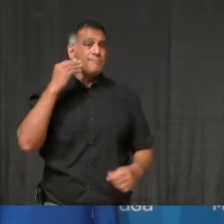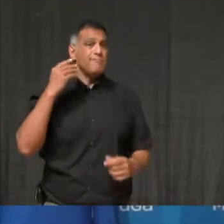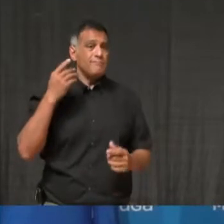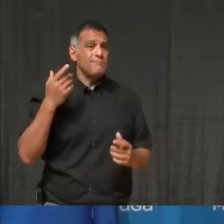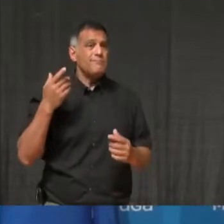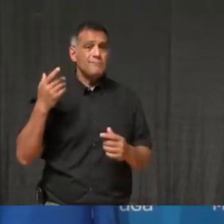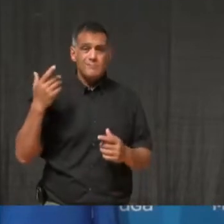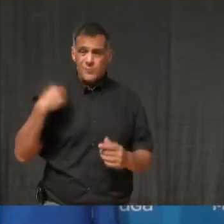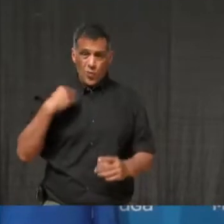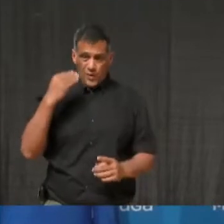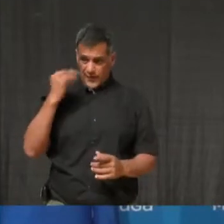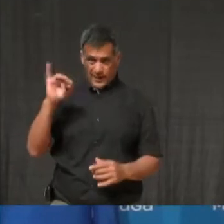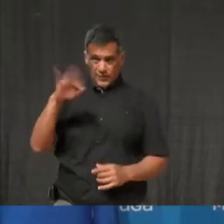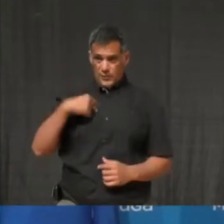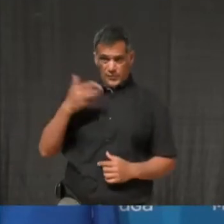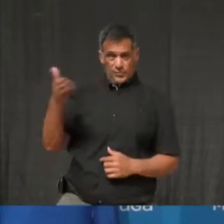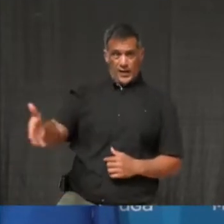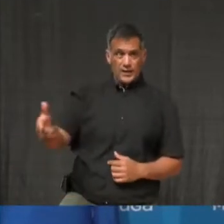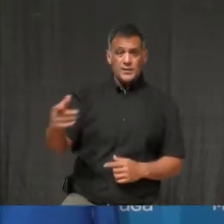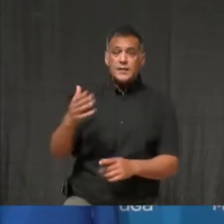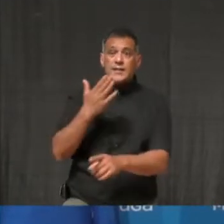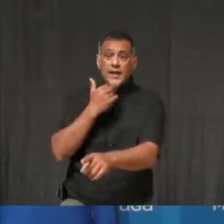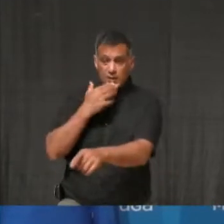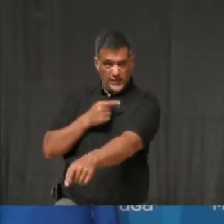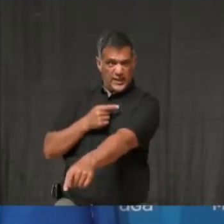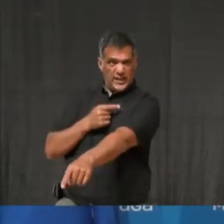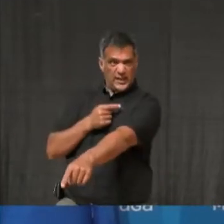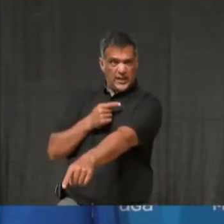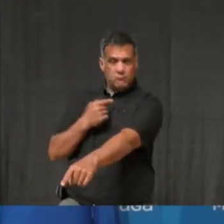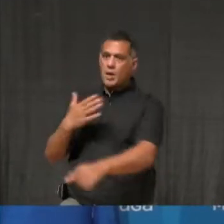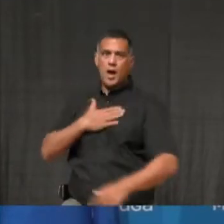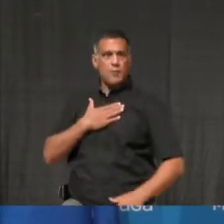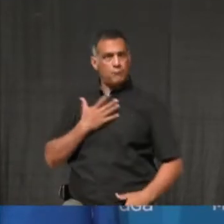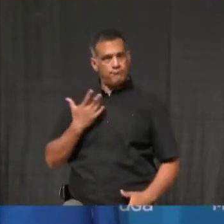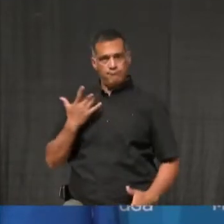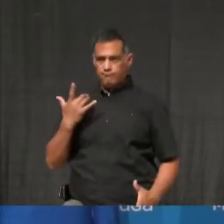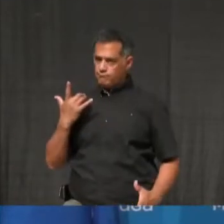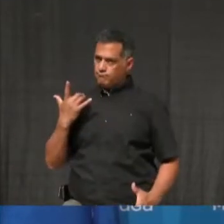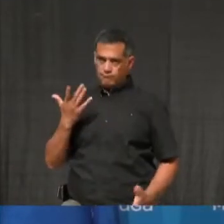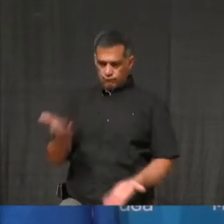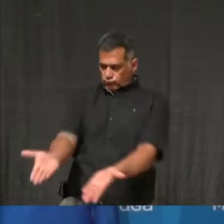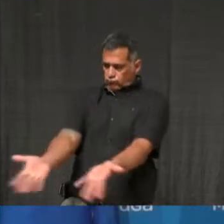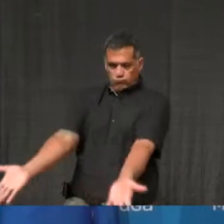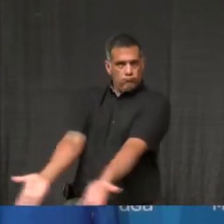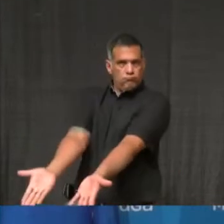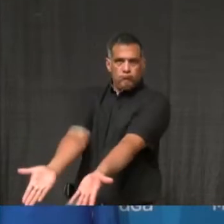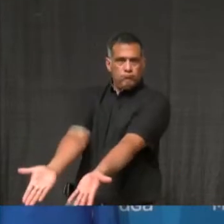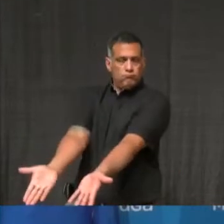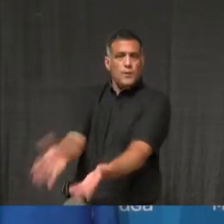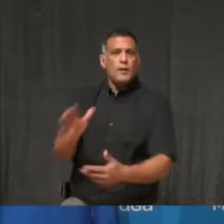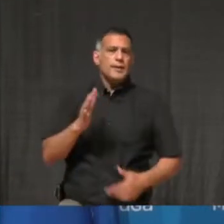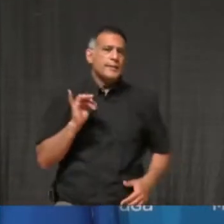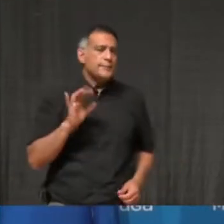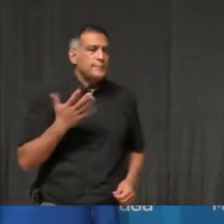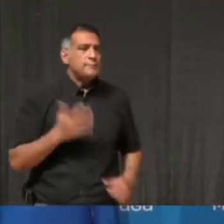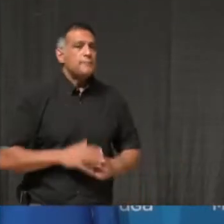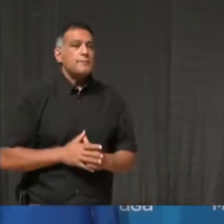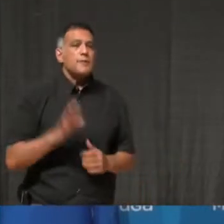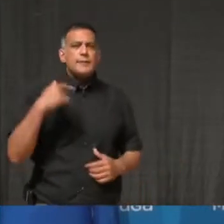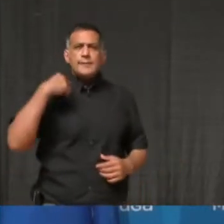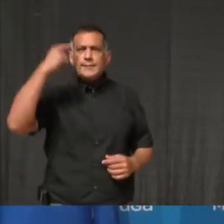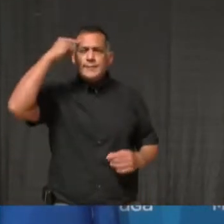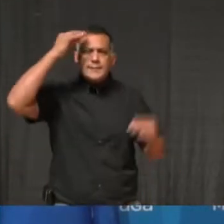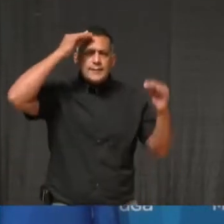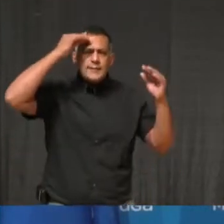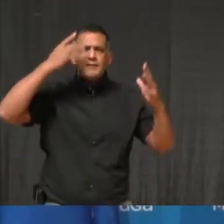happy. The city is sharing ideas on social media about how you can celebrate Halloween safely. So please,